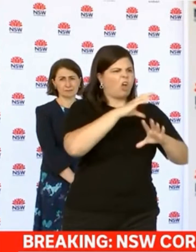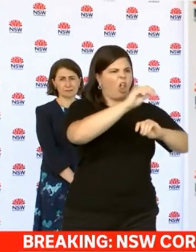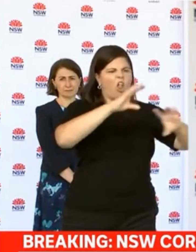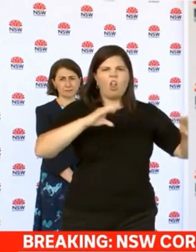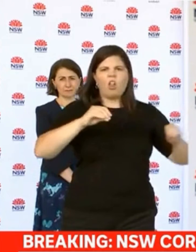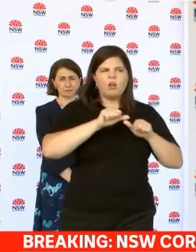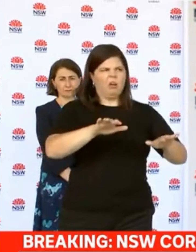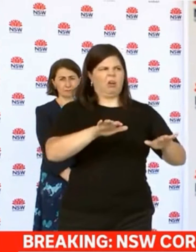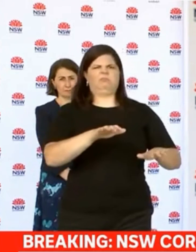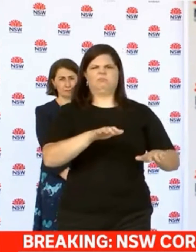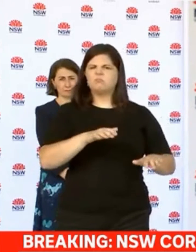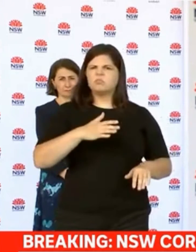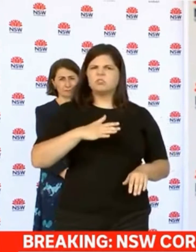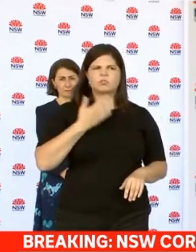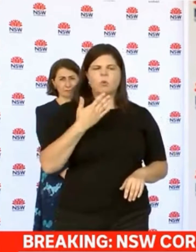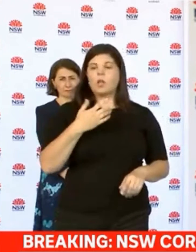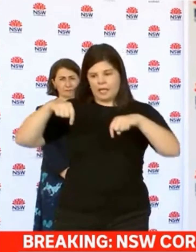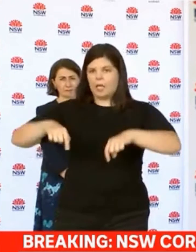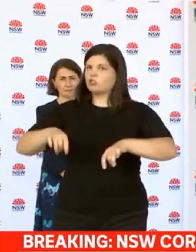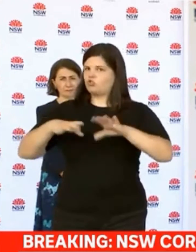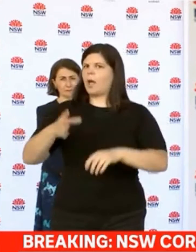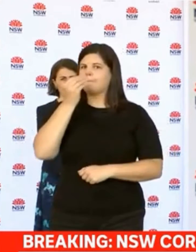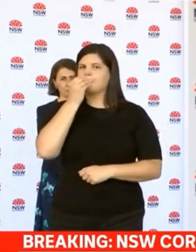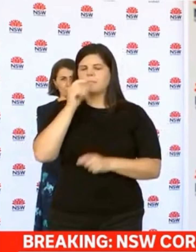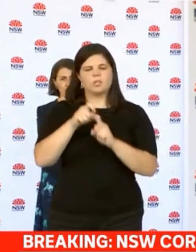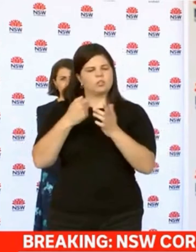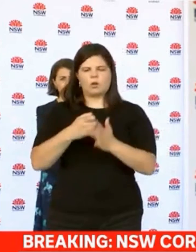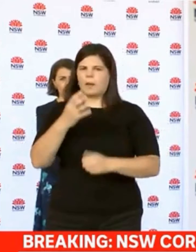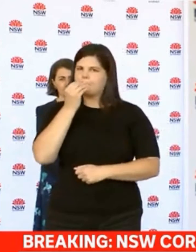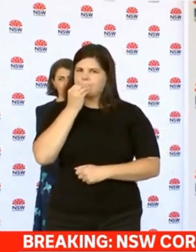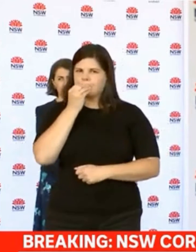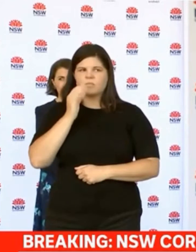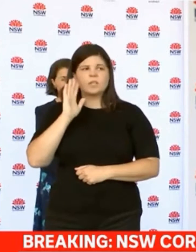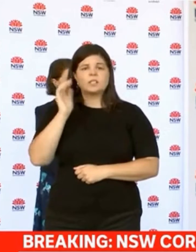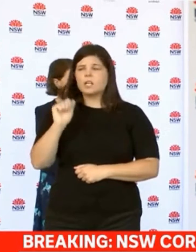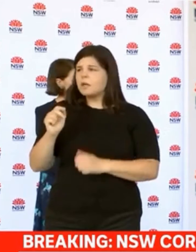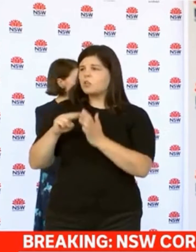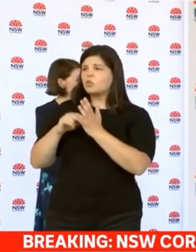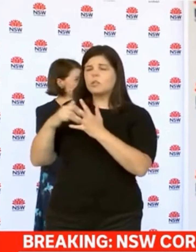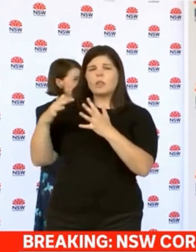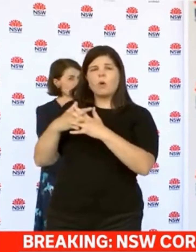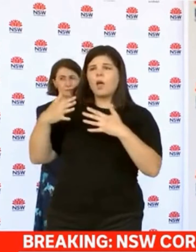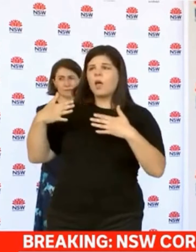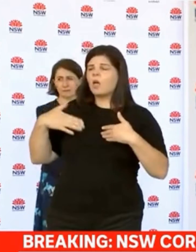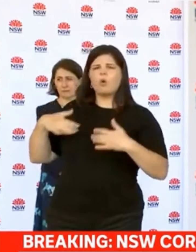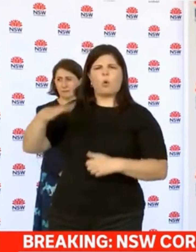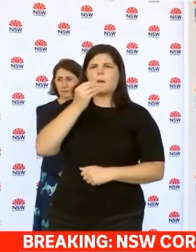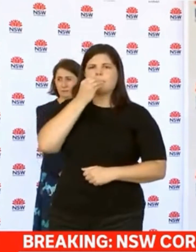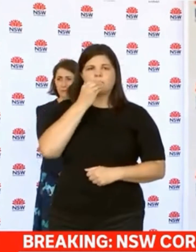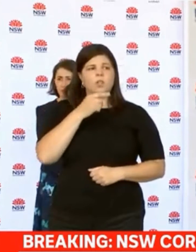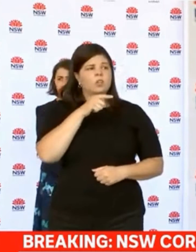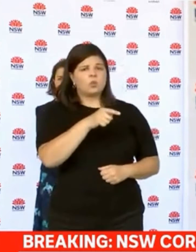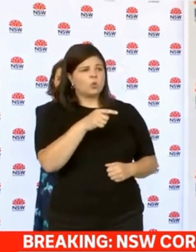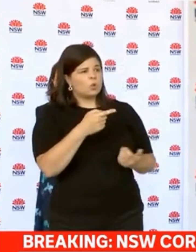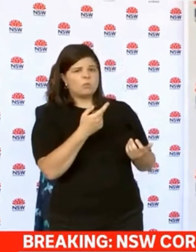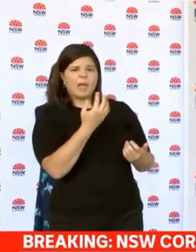When you go and see your doctor it's confidential. When you talk to a public health official no matter what you've done no matter how many people you've had to your place